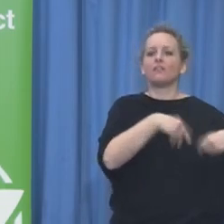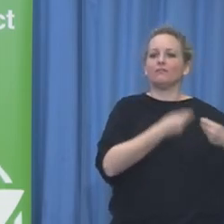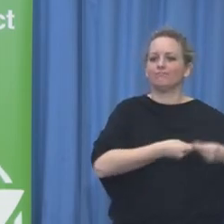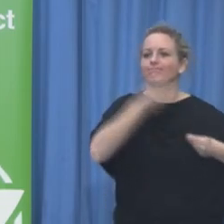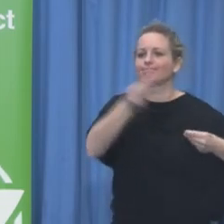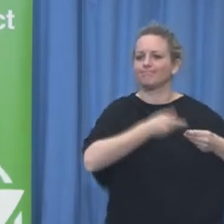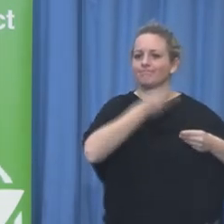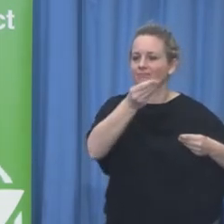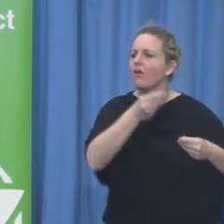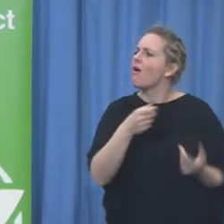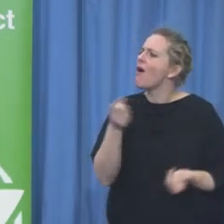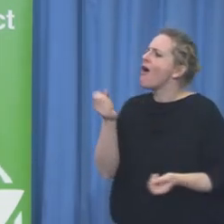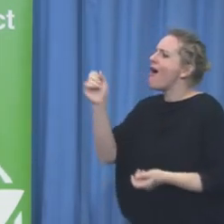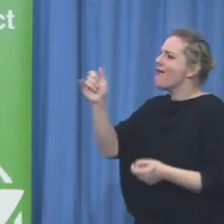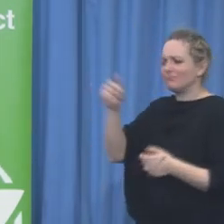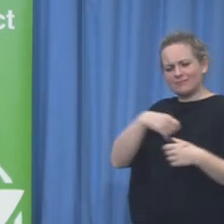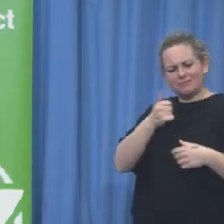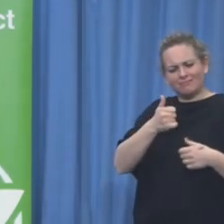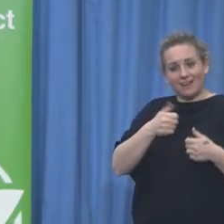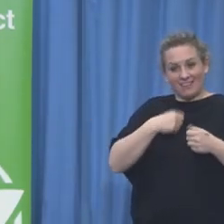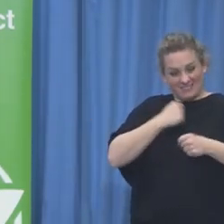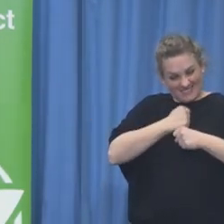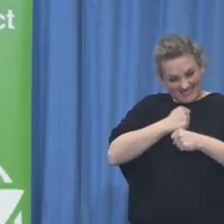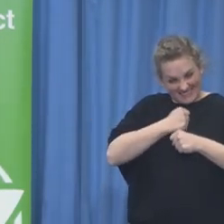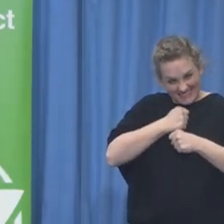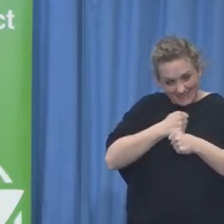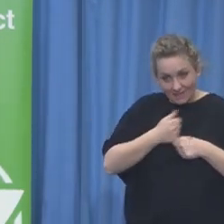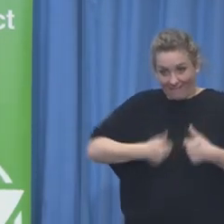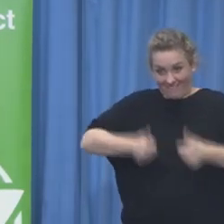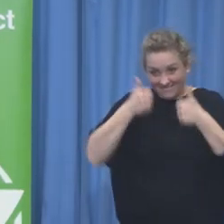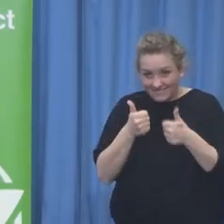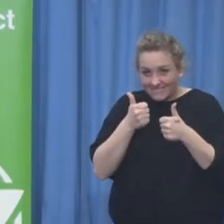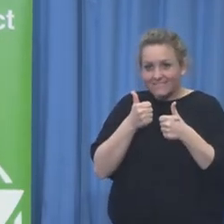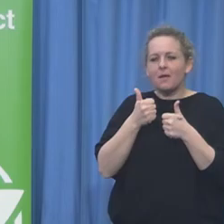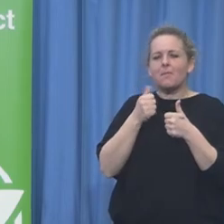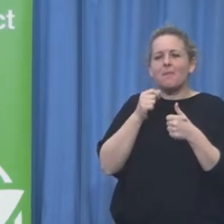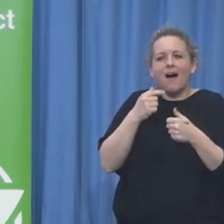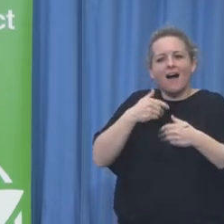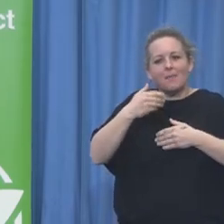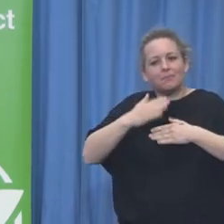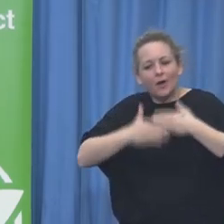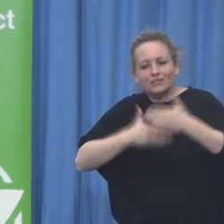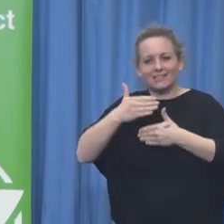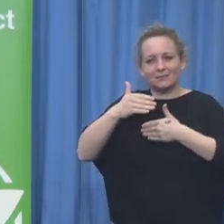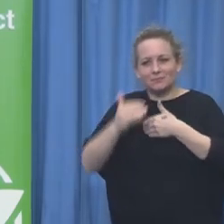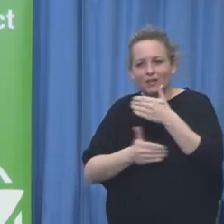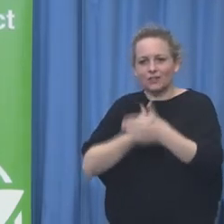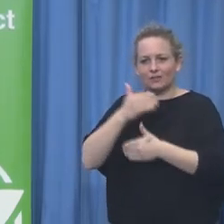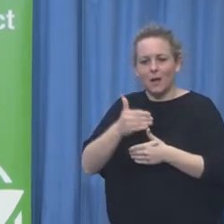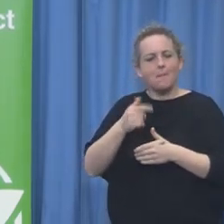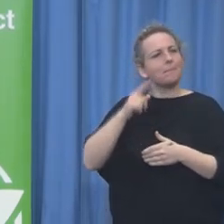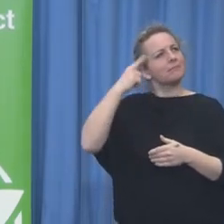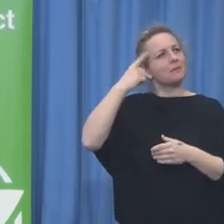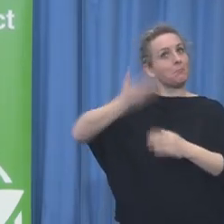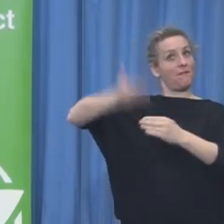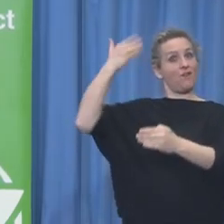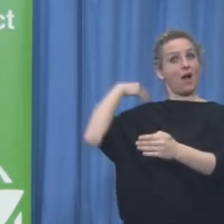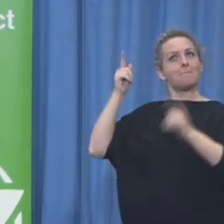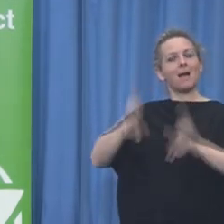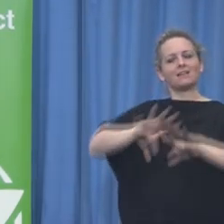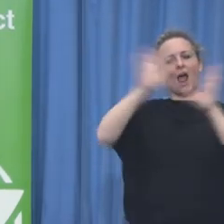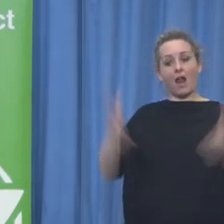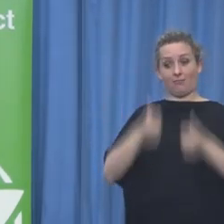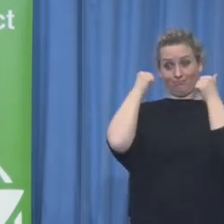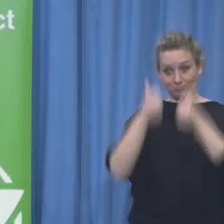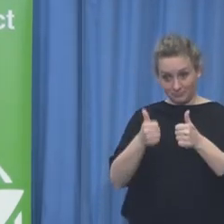have this all figured out and did a bunch of analysis and said, okay, let's go. And we had flow charts. And that's not what we did. We did a pilot.